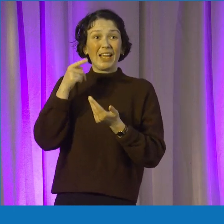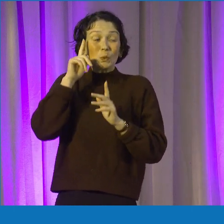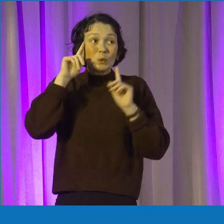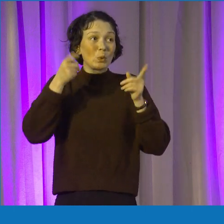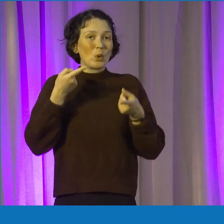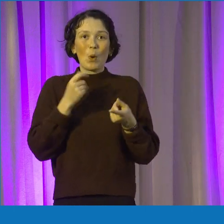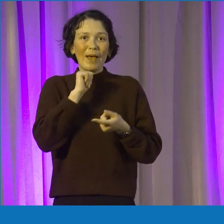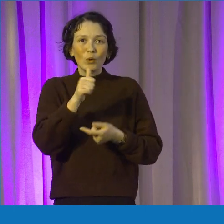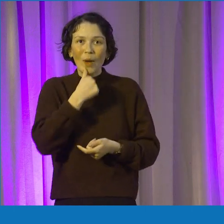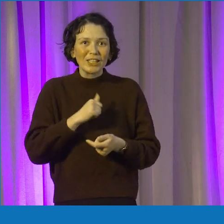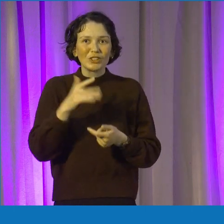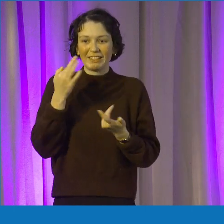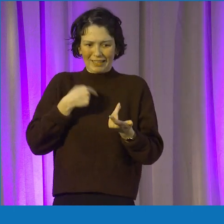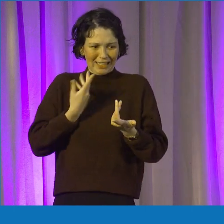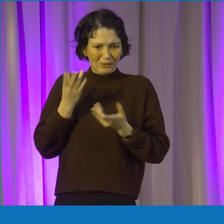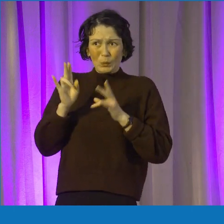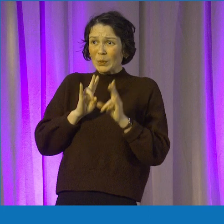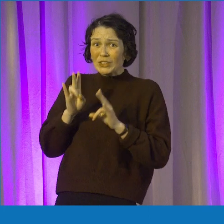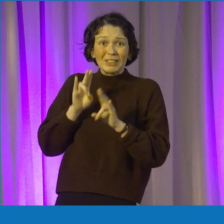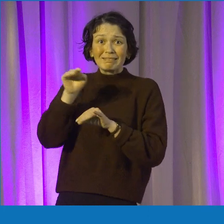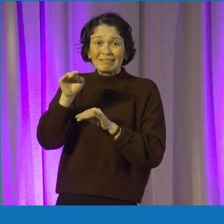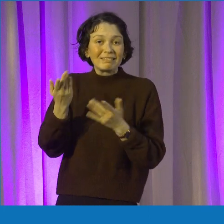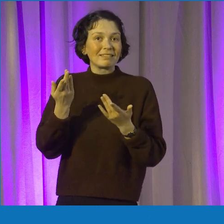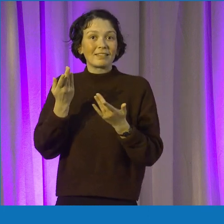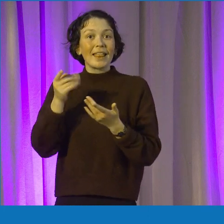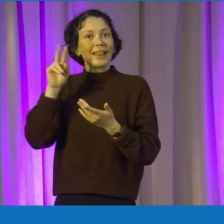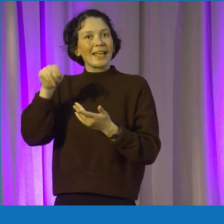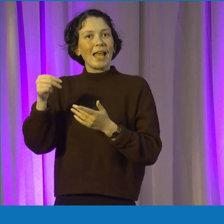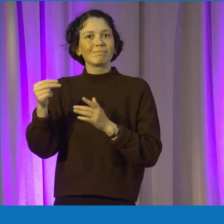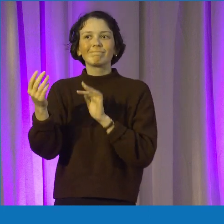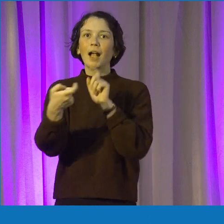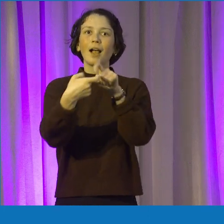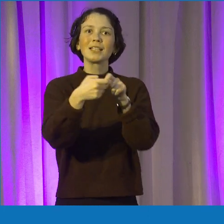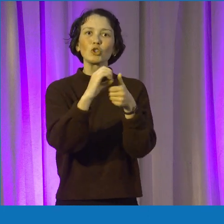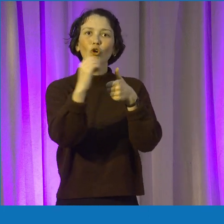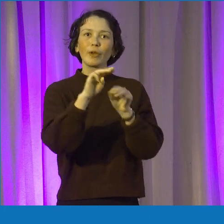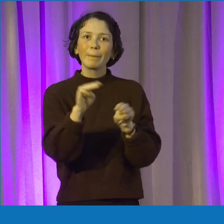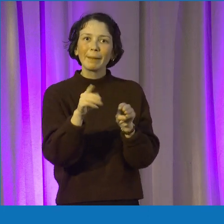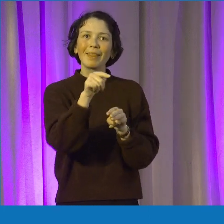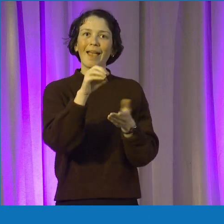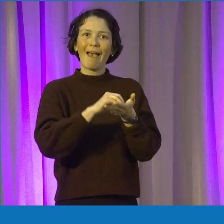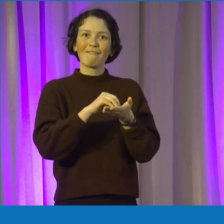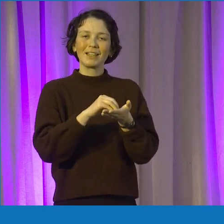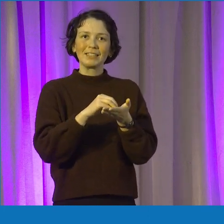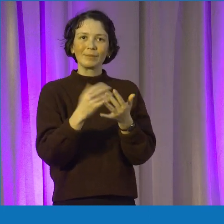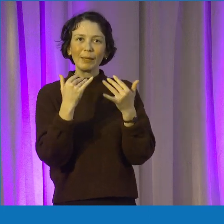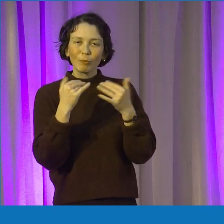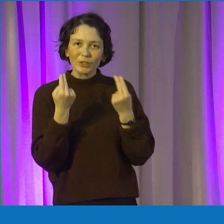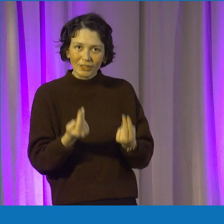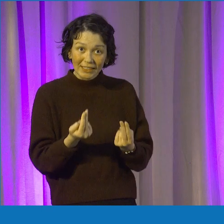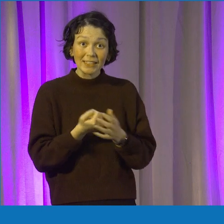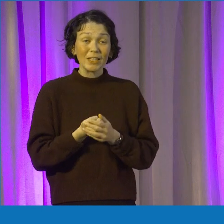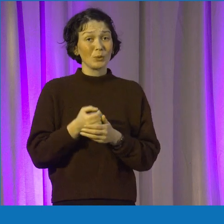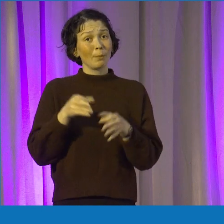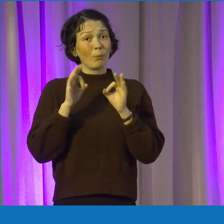they're happy to put you in contact with someone who does. Really good, whole round program. And then at the